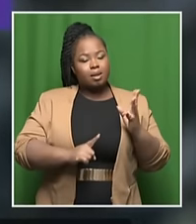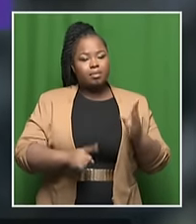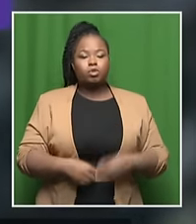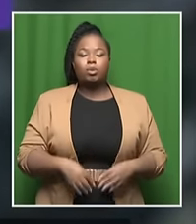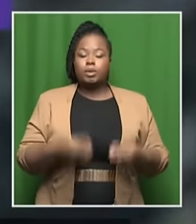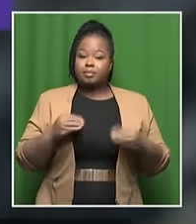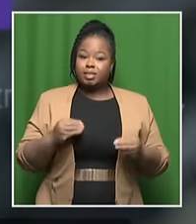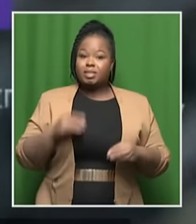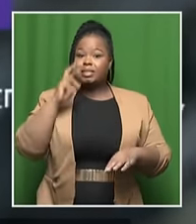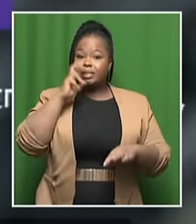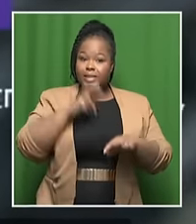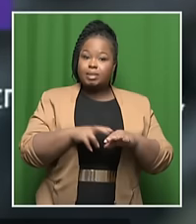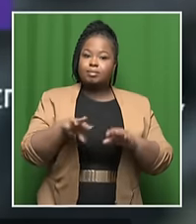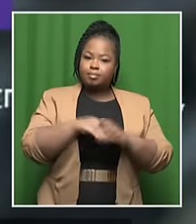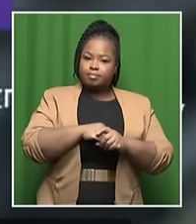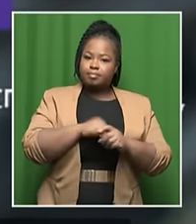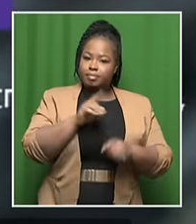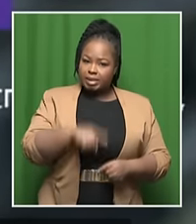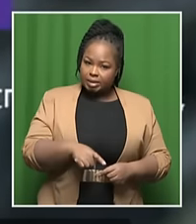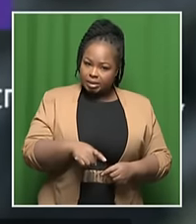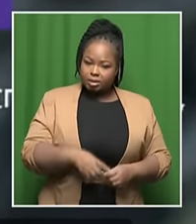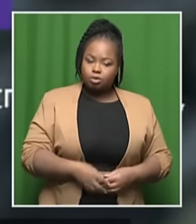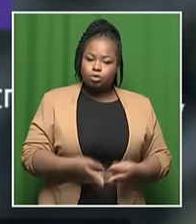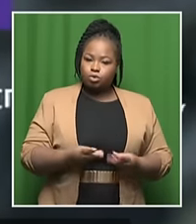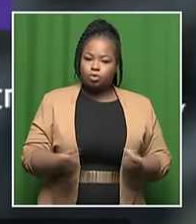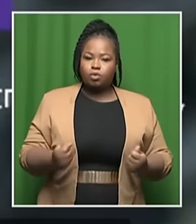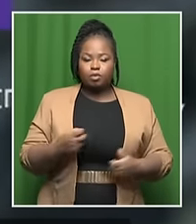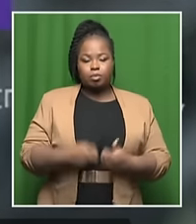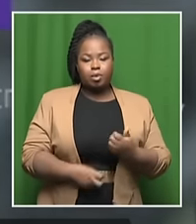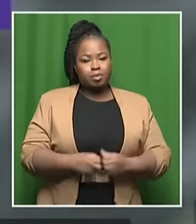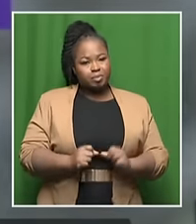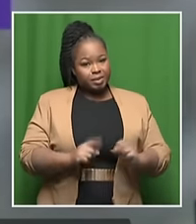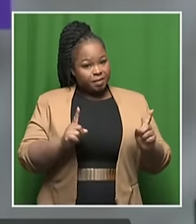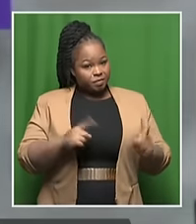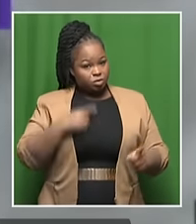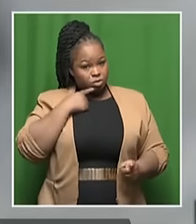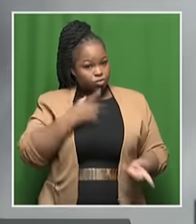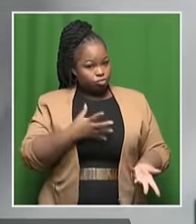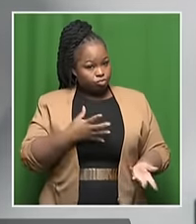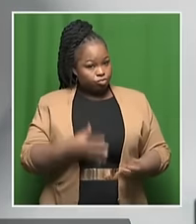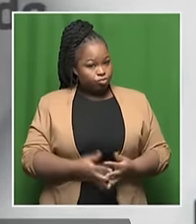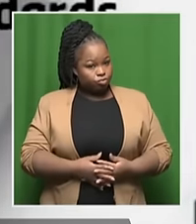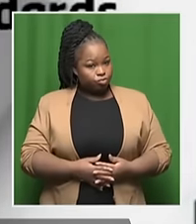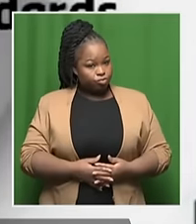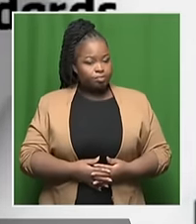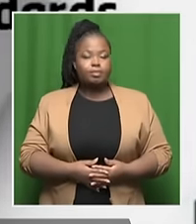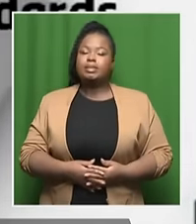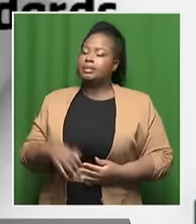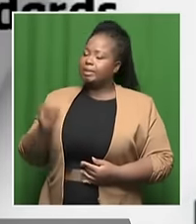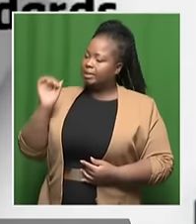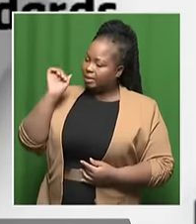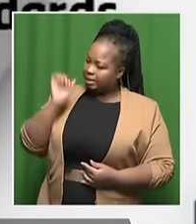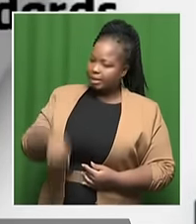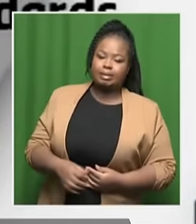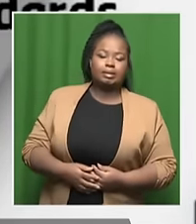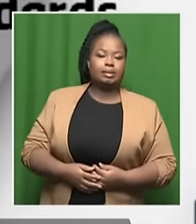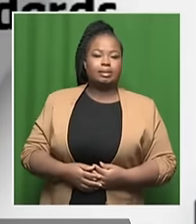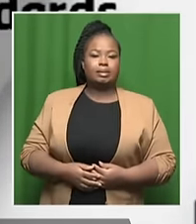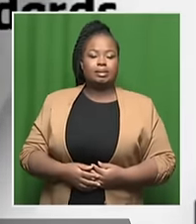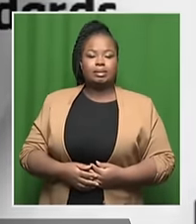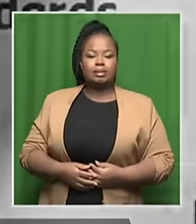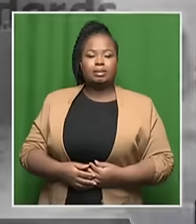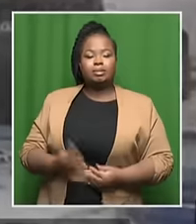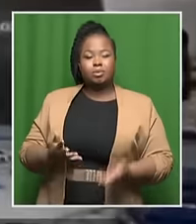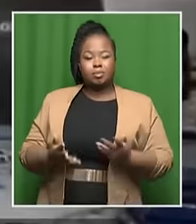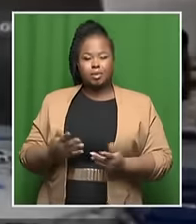business need to get involved and come to the party and sort the issue out for themselves? Is that the issue? Absolutely. So